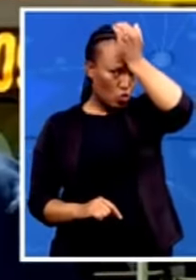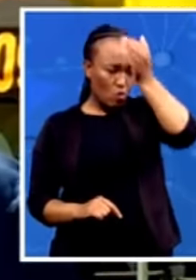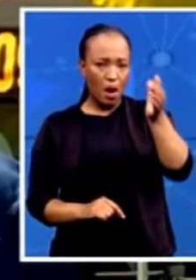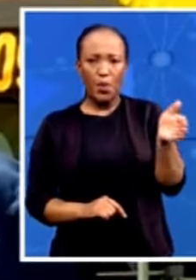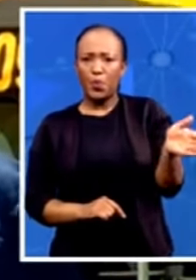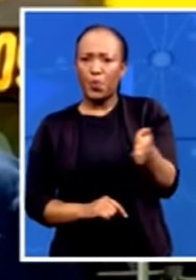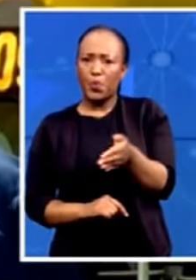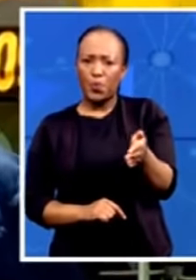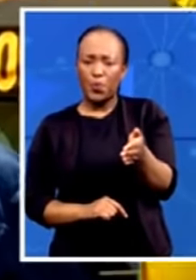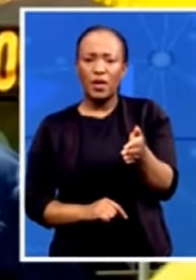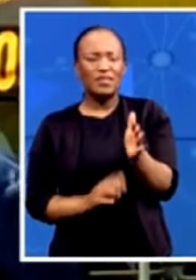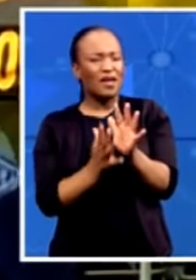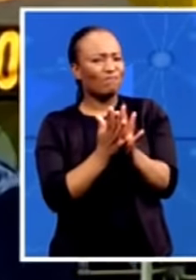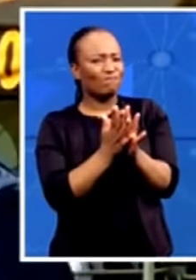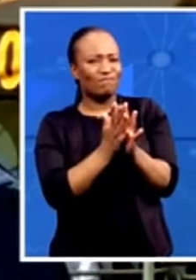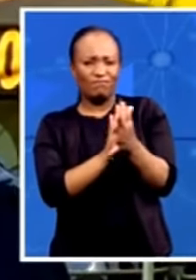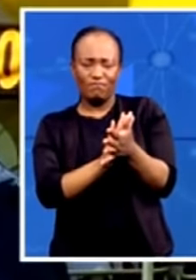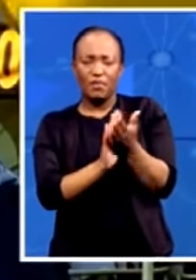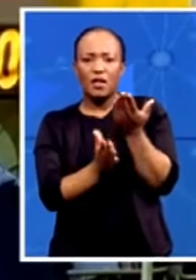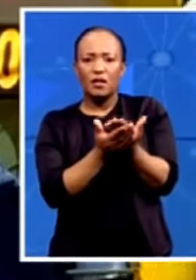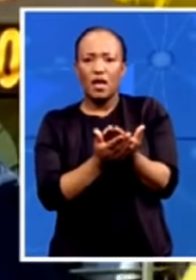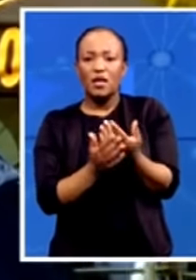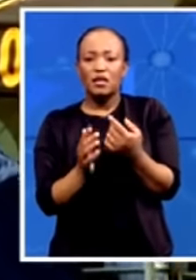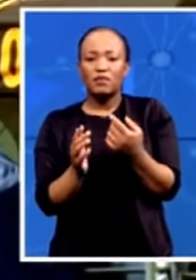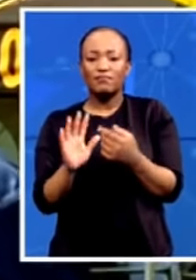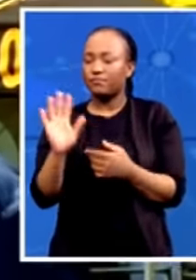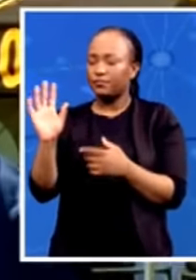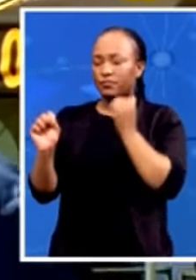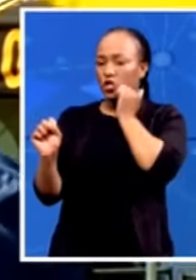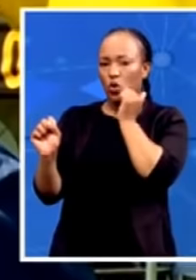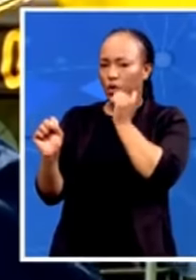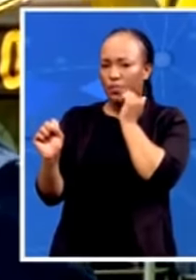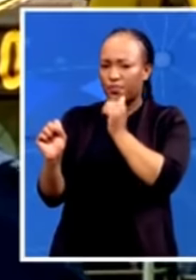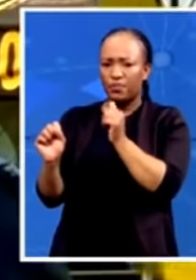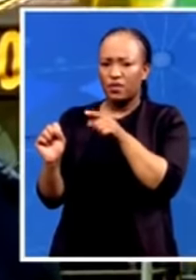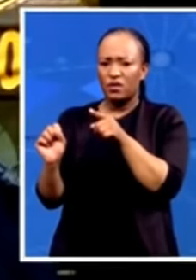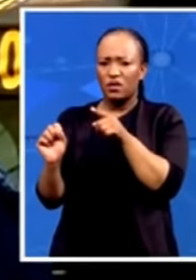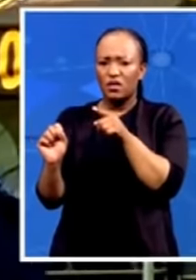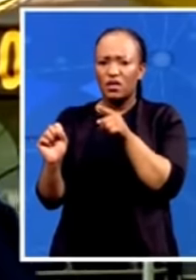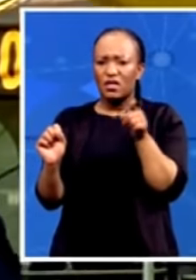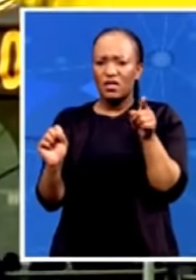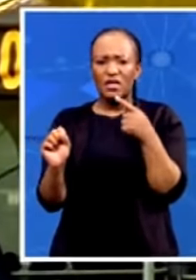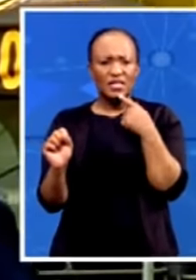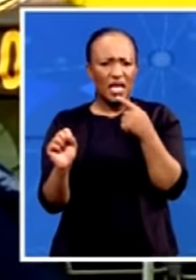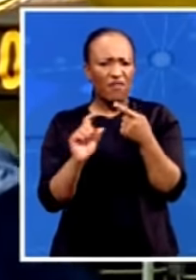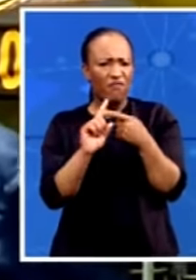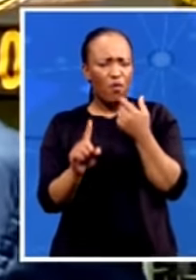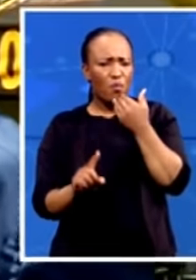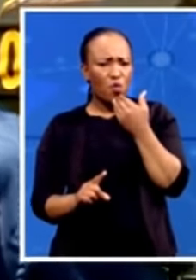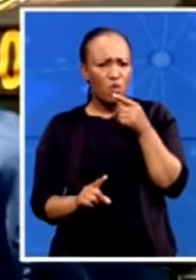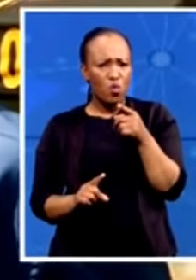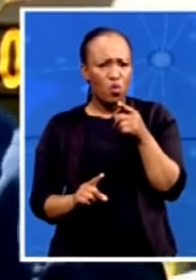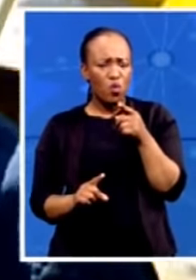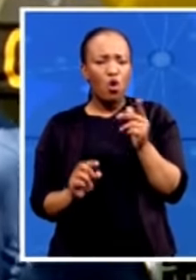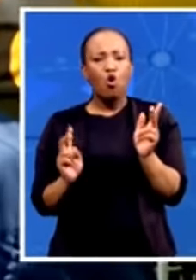Jacob Zuma is not there... Sorry, Mr. Nkosta, where is that call coming from? That call comes from ordinary men and women of this country, people